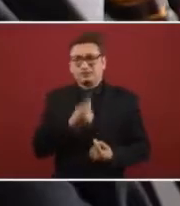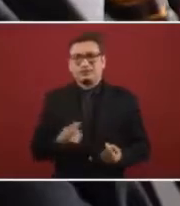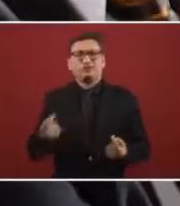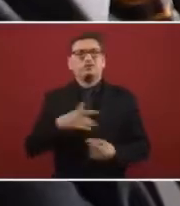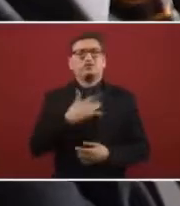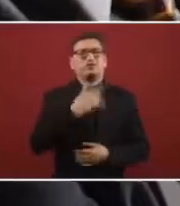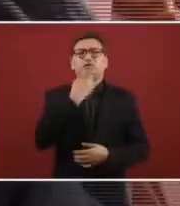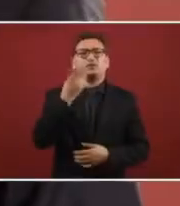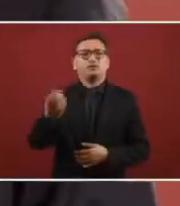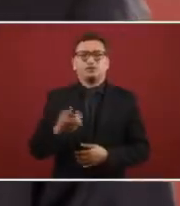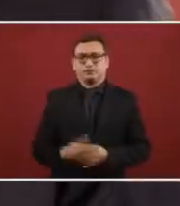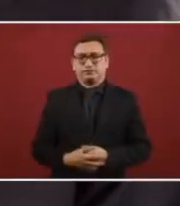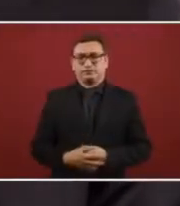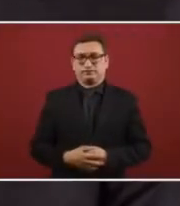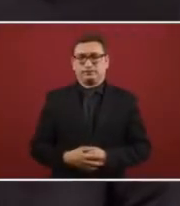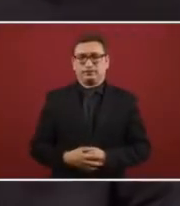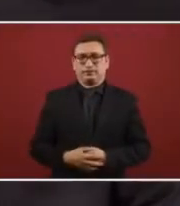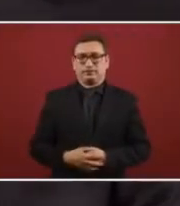the children.